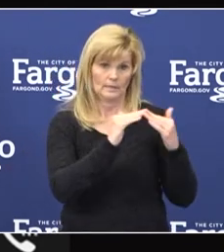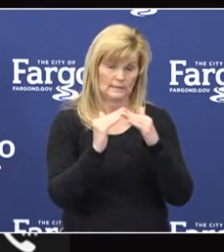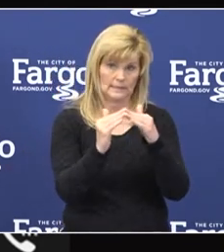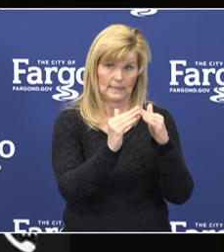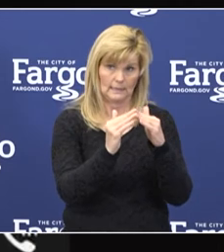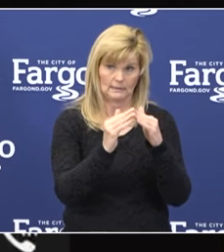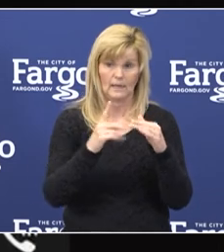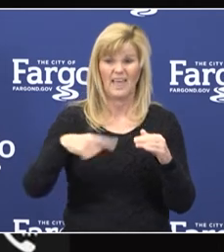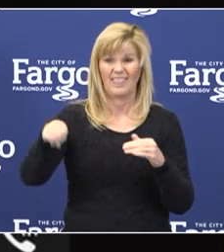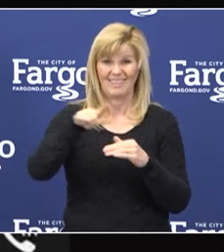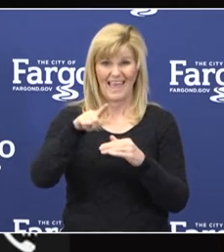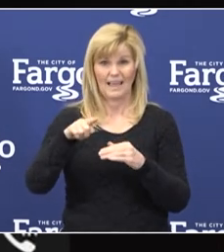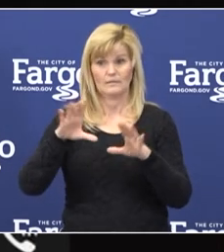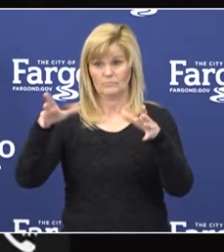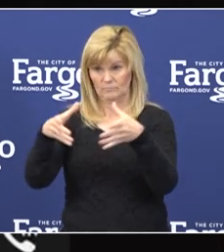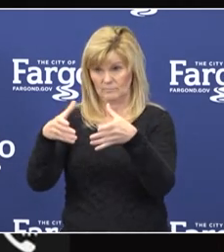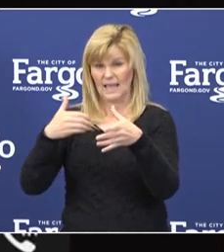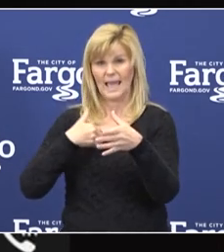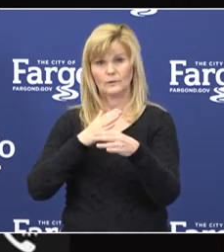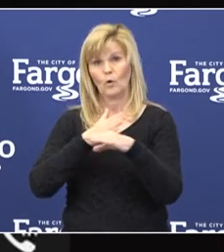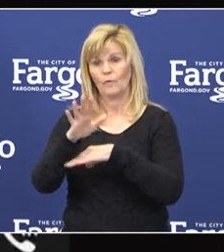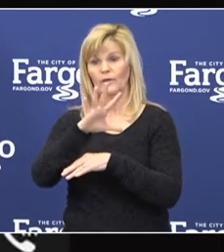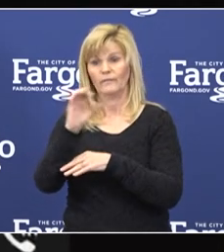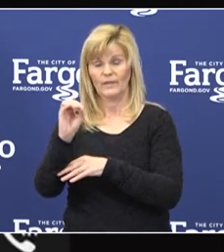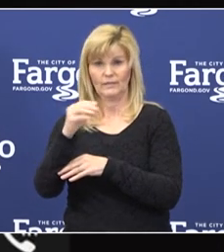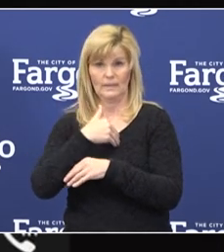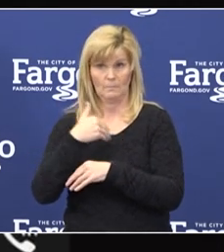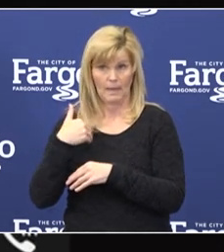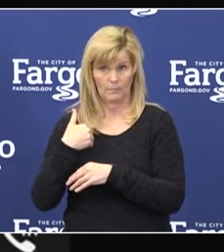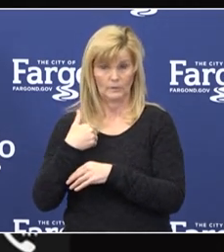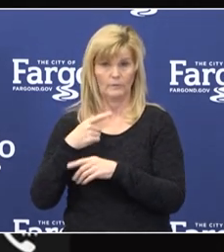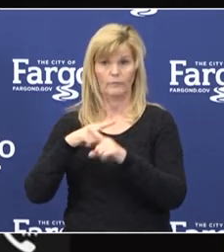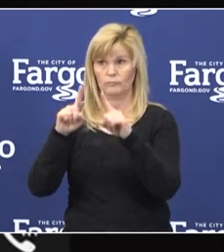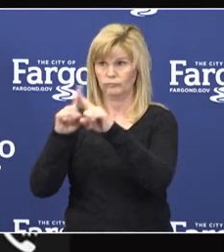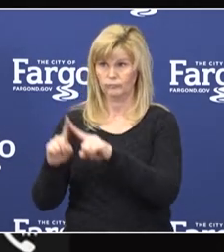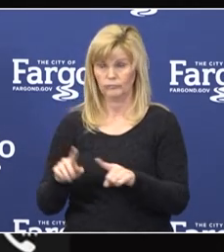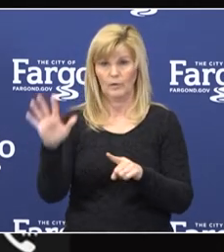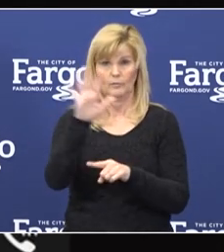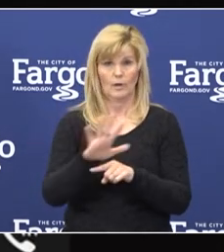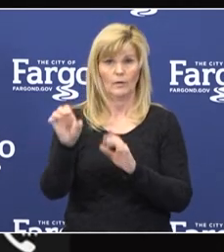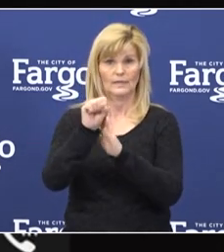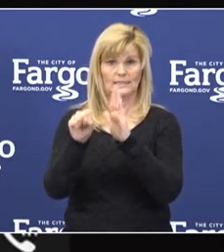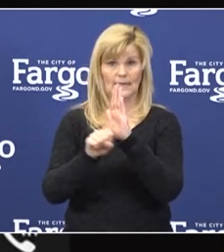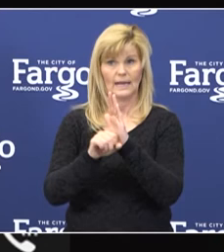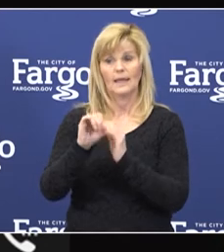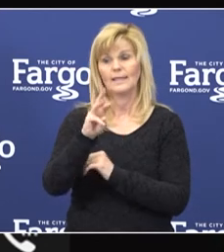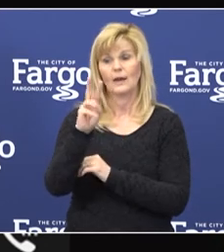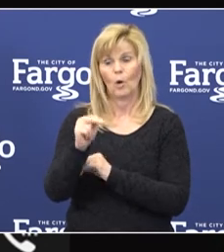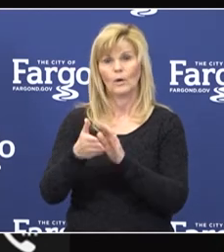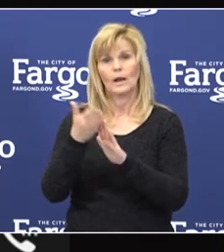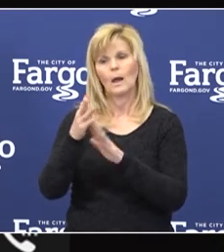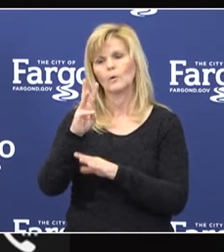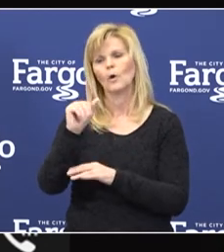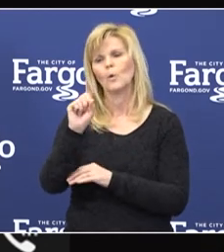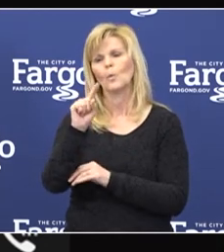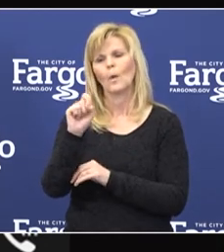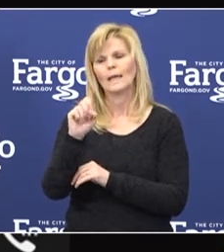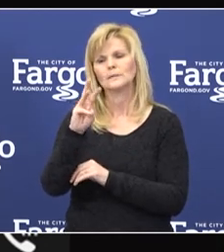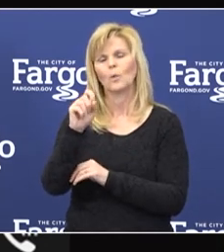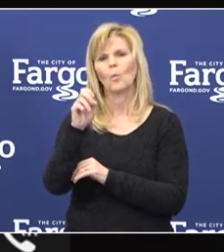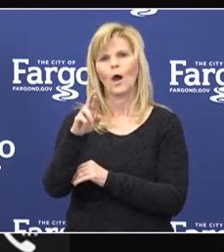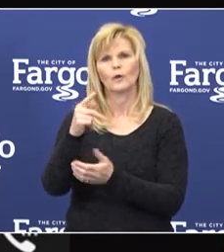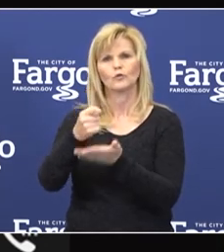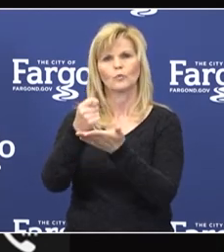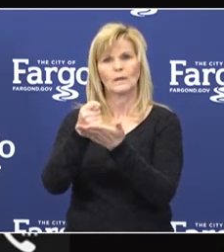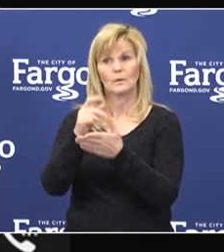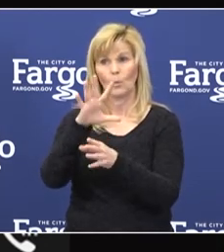than 50 member cities, sanitary districts, and public utilities commissions that own and operate wastewater treatment facilities in